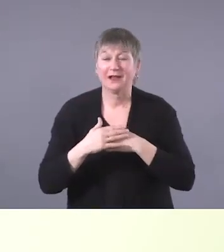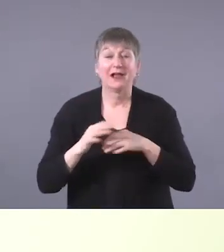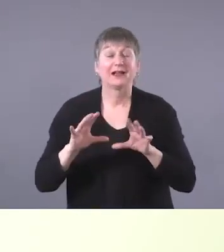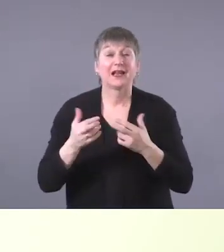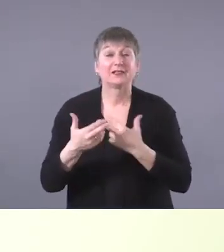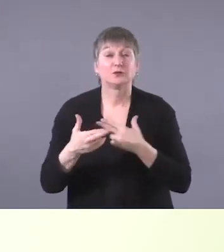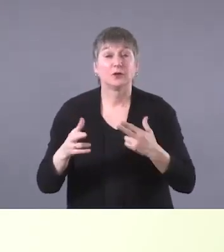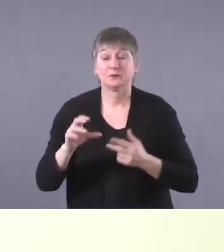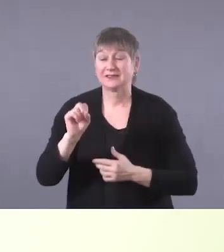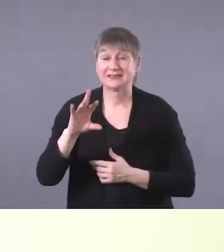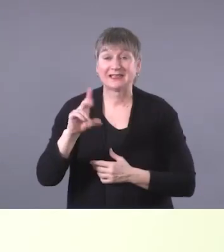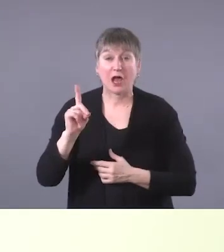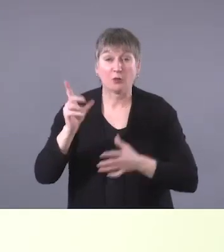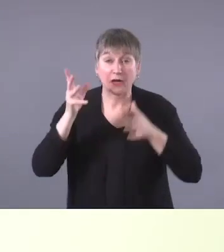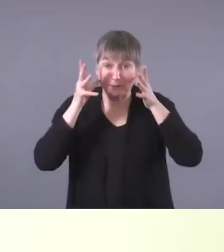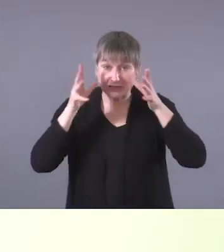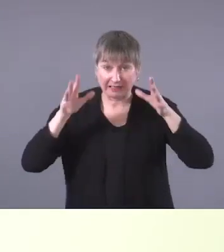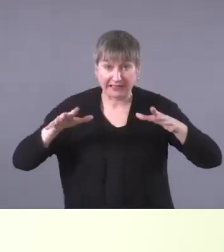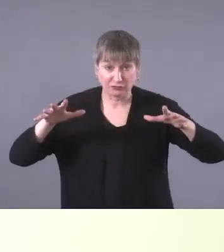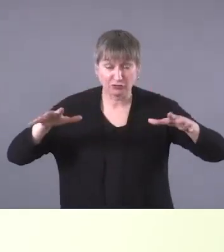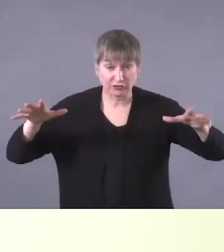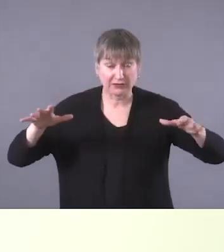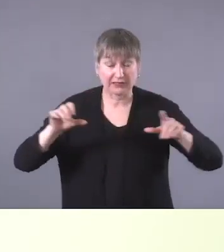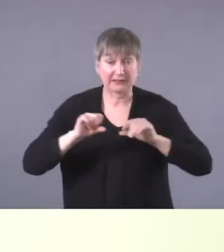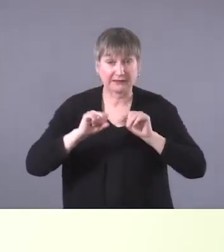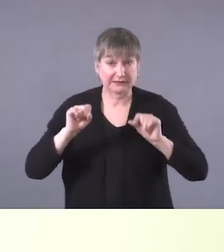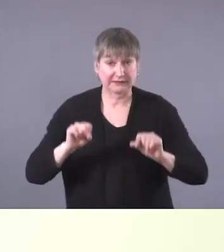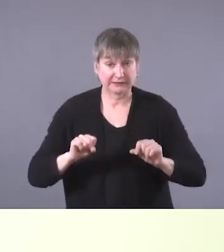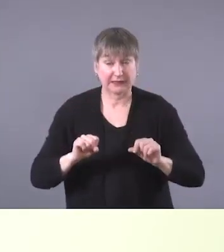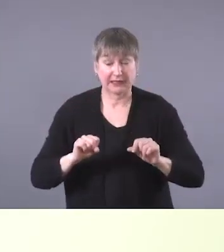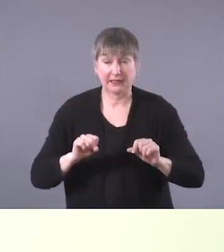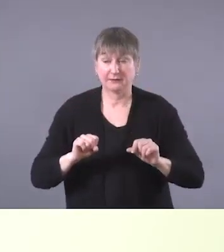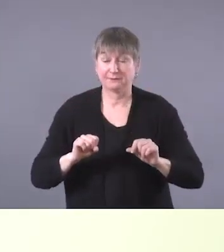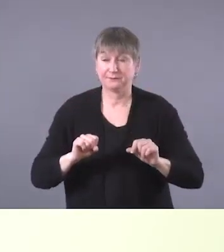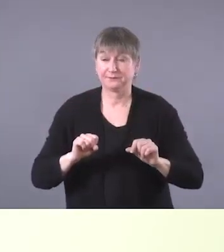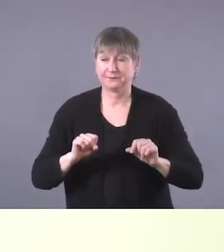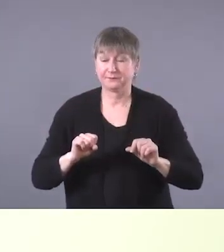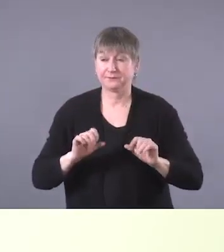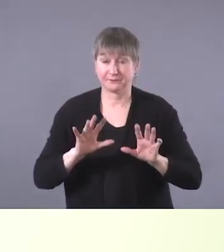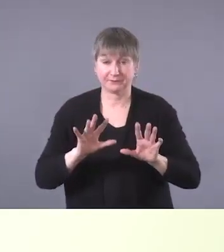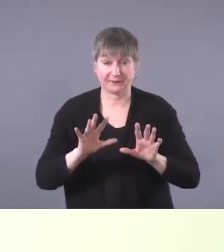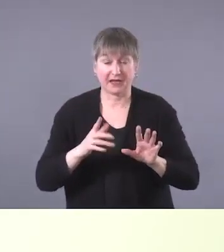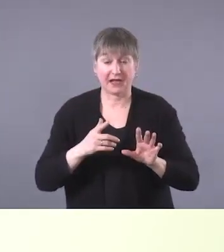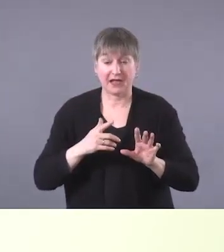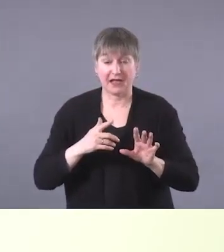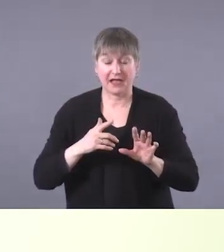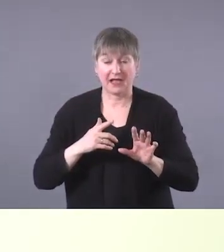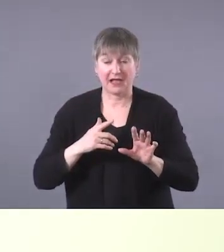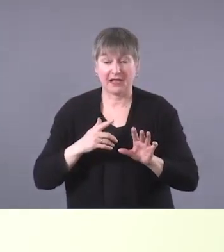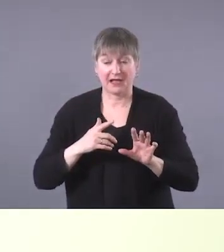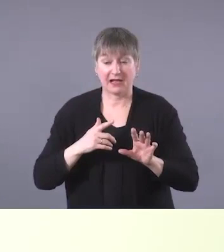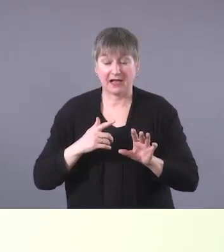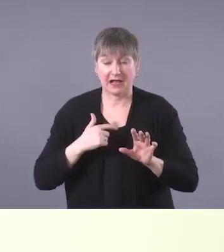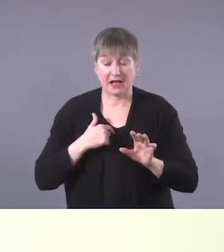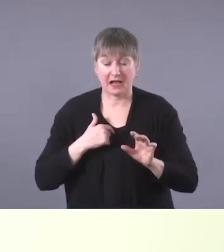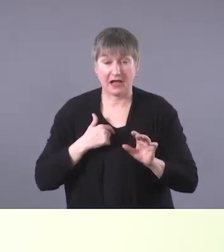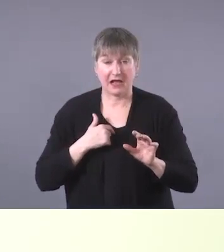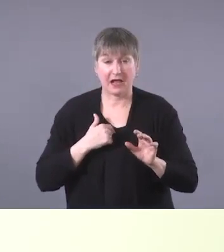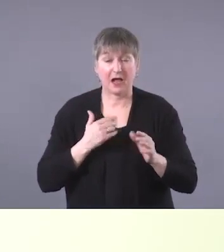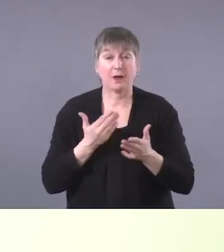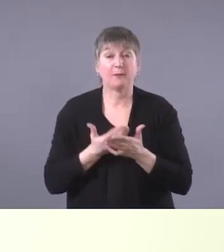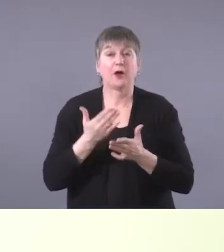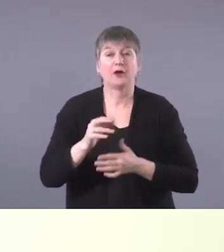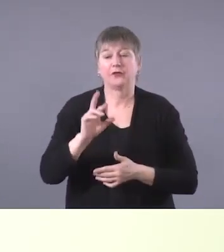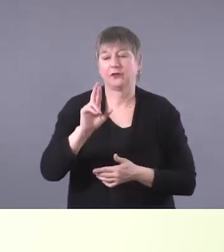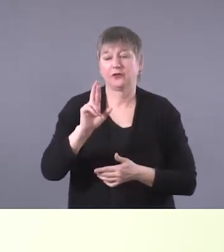amplification system. I, I had, I was, um, given the opportunity to purchase the, um, Red Cat systems